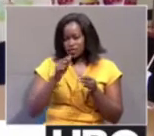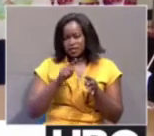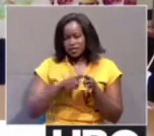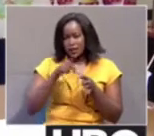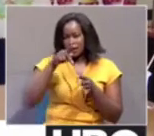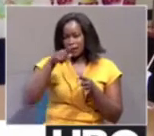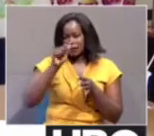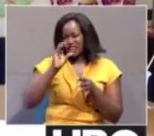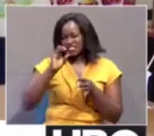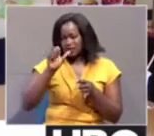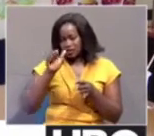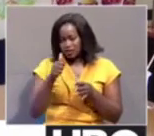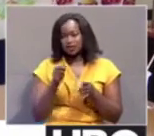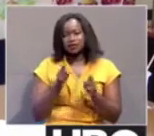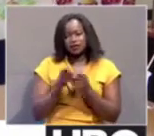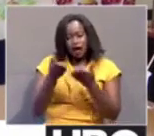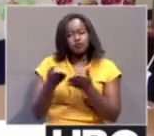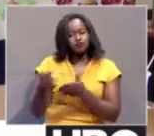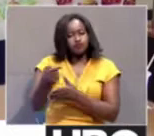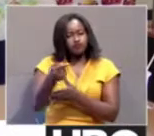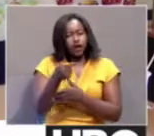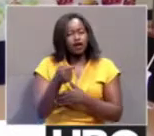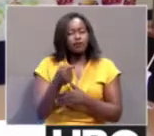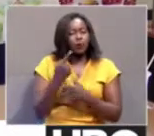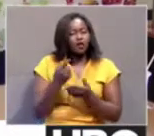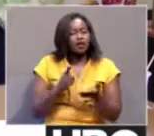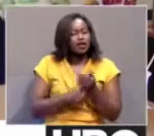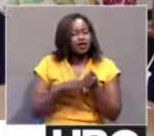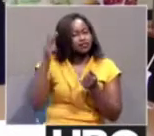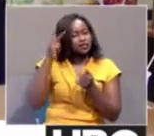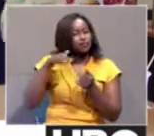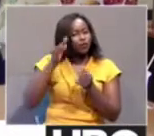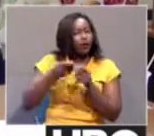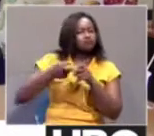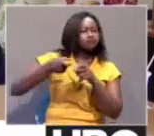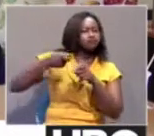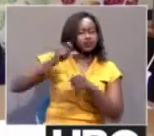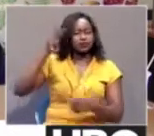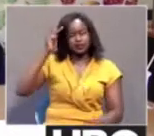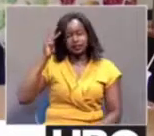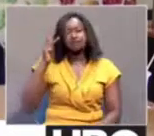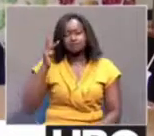have already established fine artists that gained more from this. John Burns, Saint Amo, reporting. idea. Thank